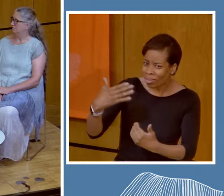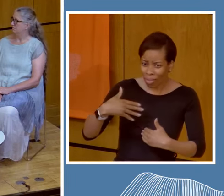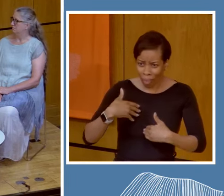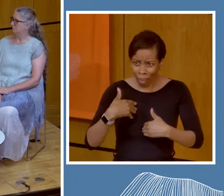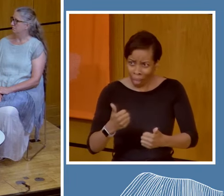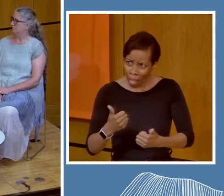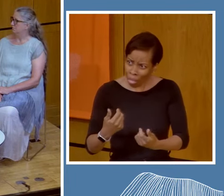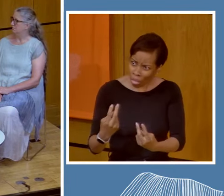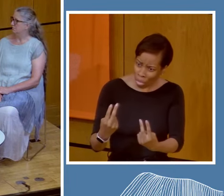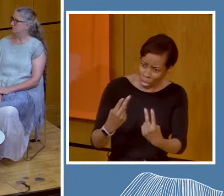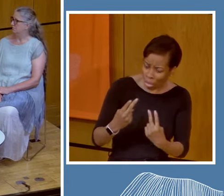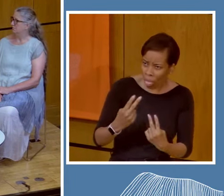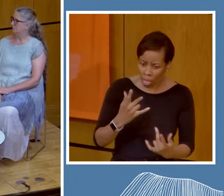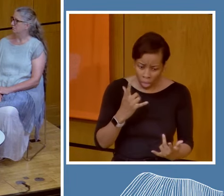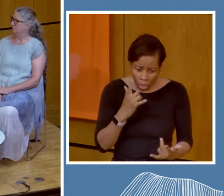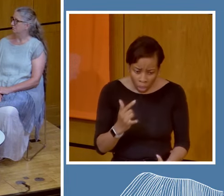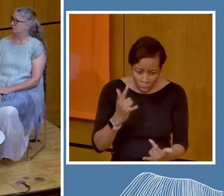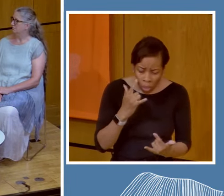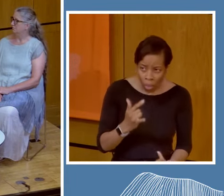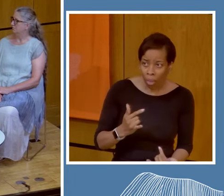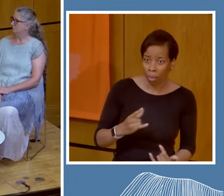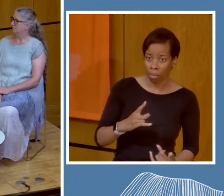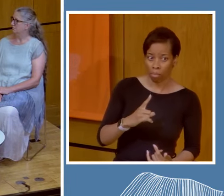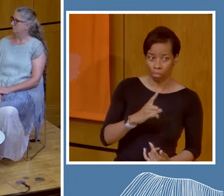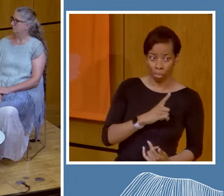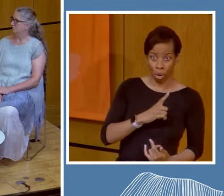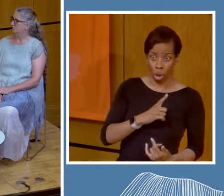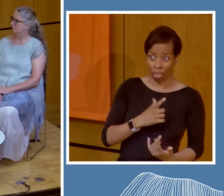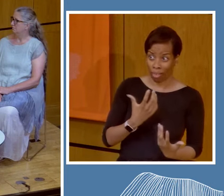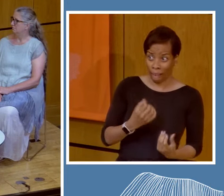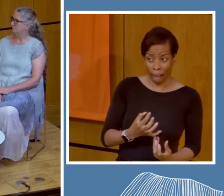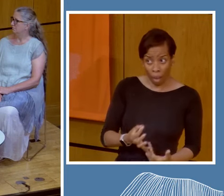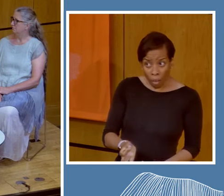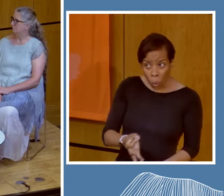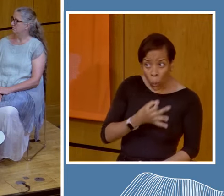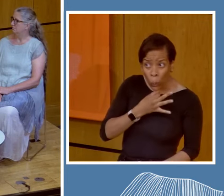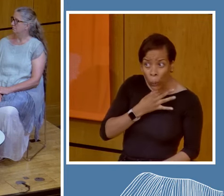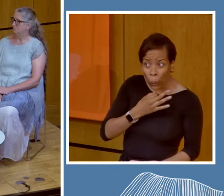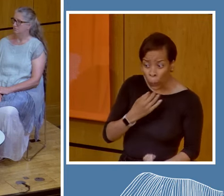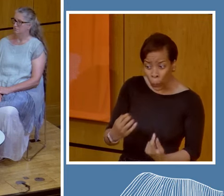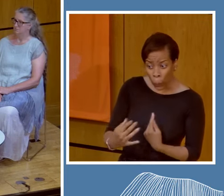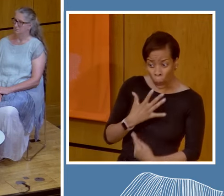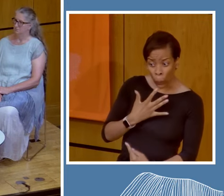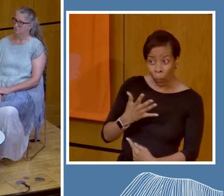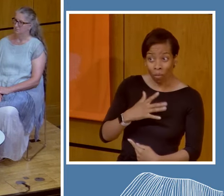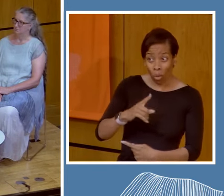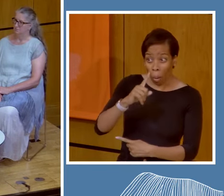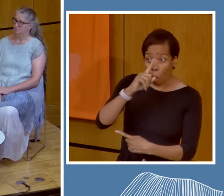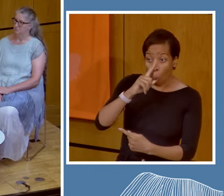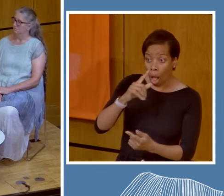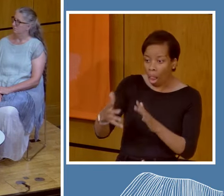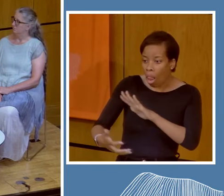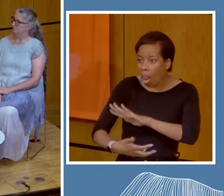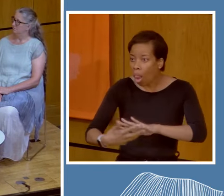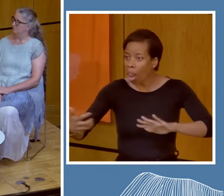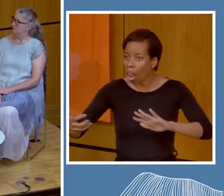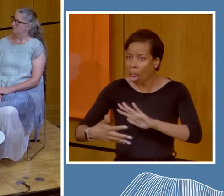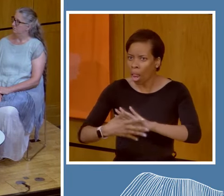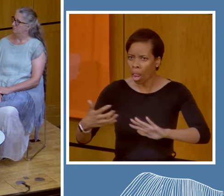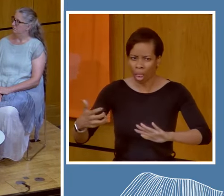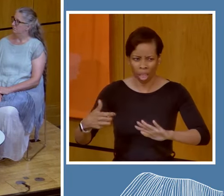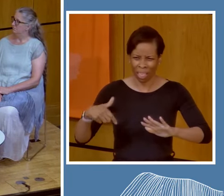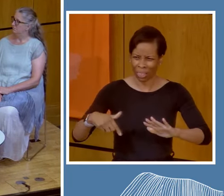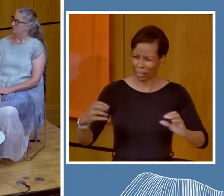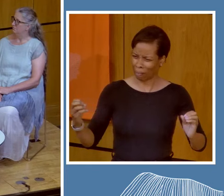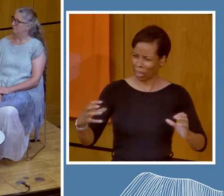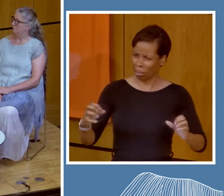assessments from the potential and real impacts of the Oil Sands operations. Is it ringing a